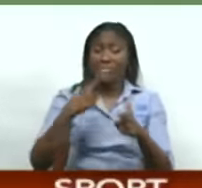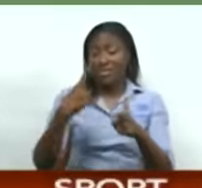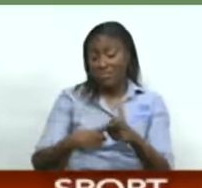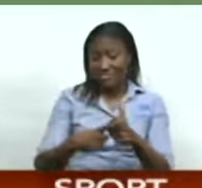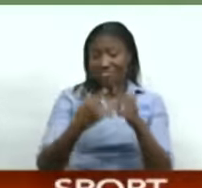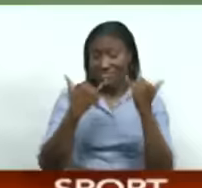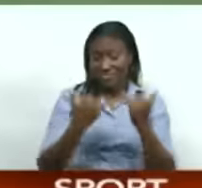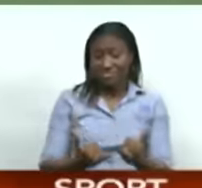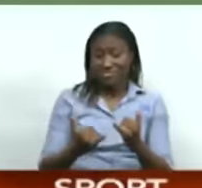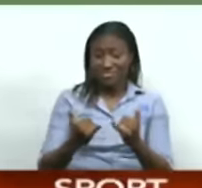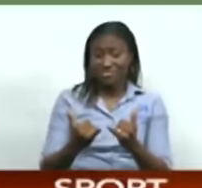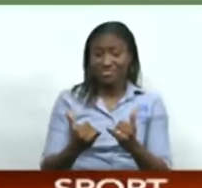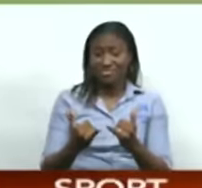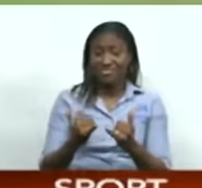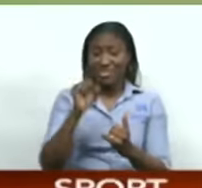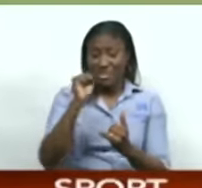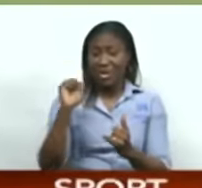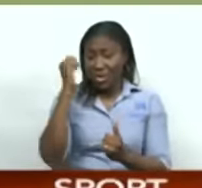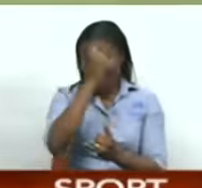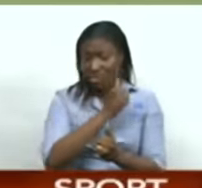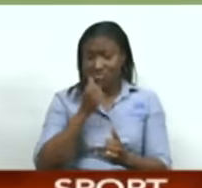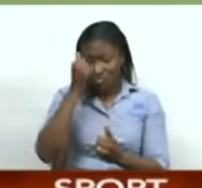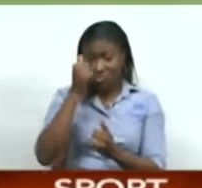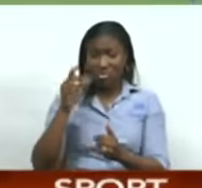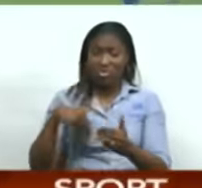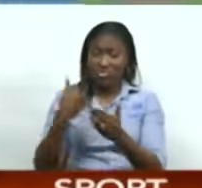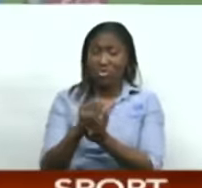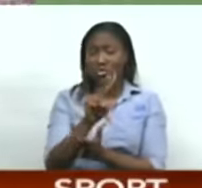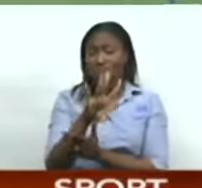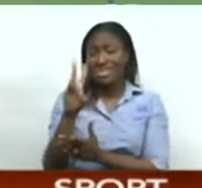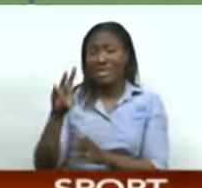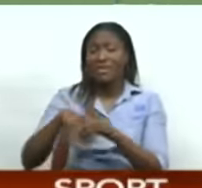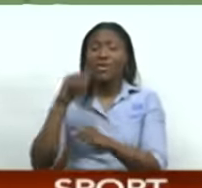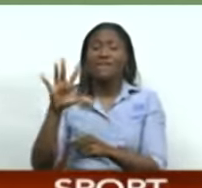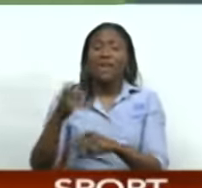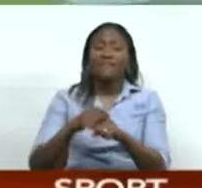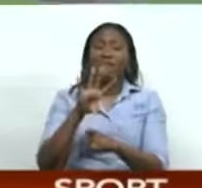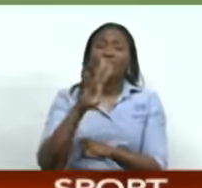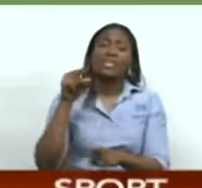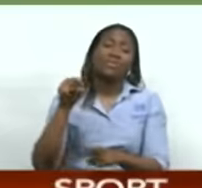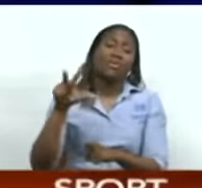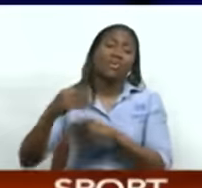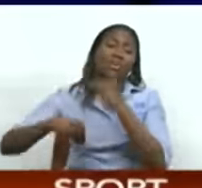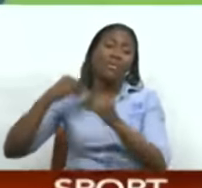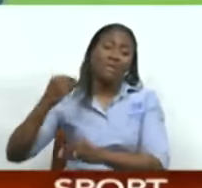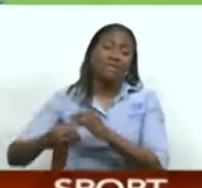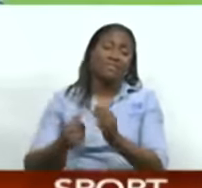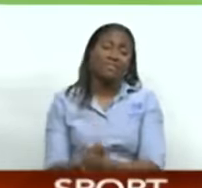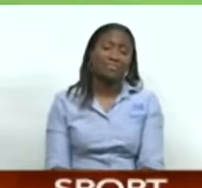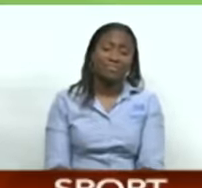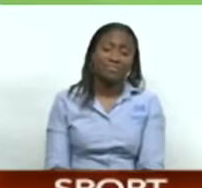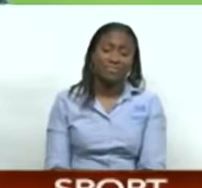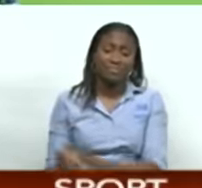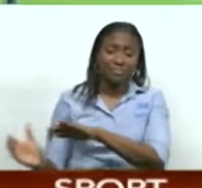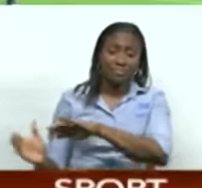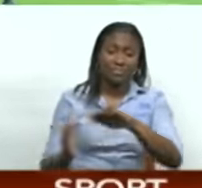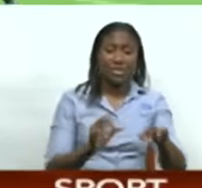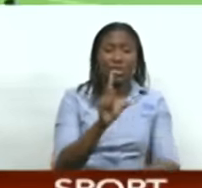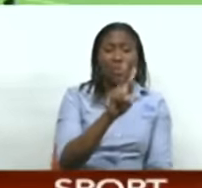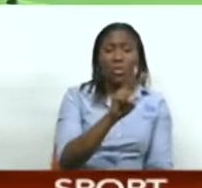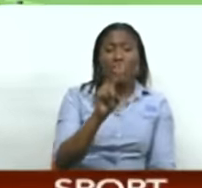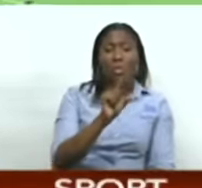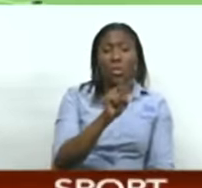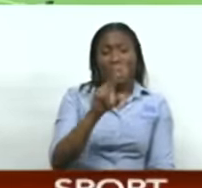Rassi van der Dusen scored 76 to lead the Proteus to 247 for 5 in 47.3 overs. The 2023 FIFA